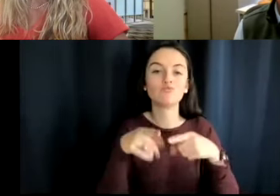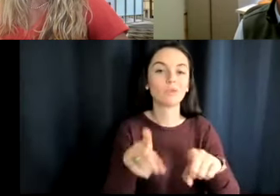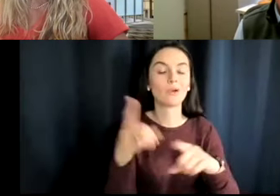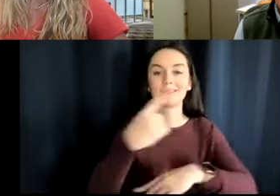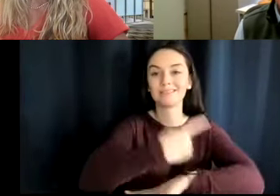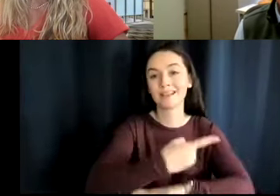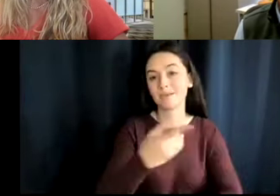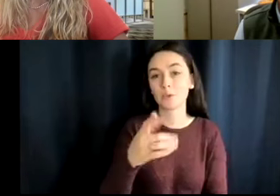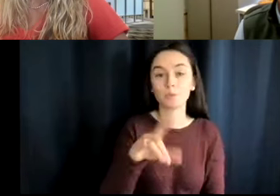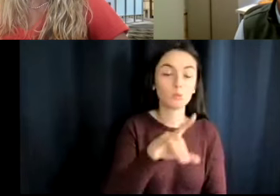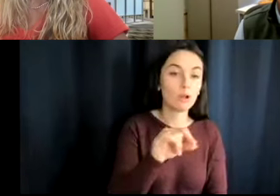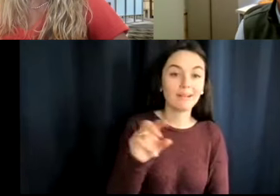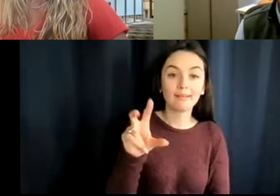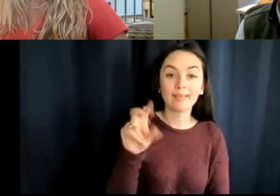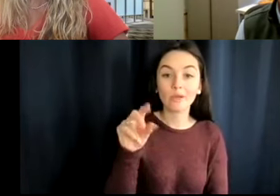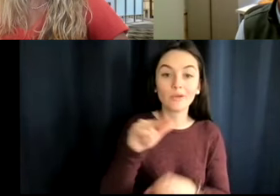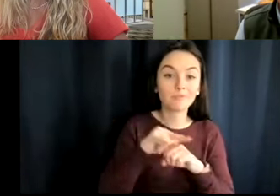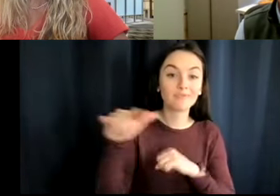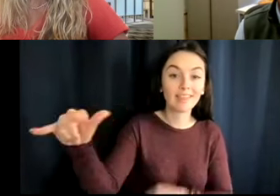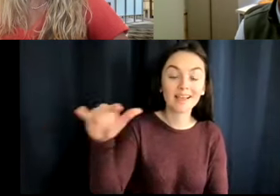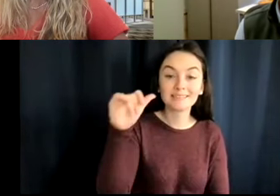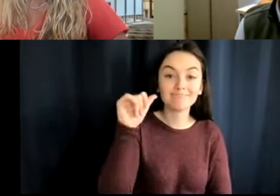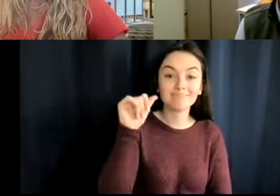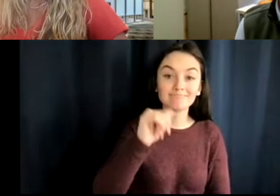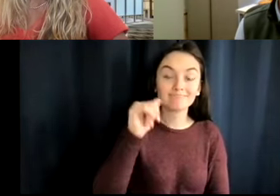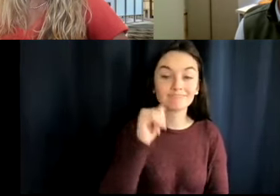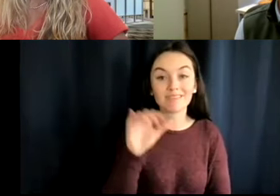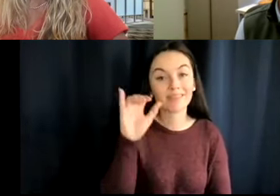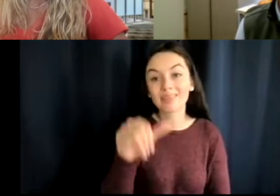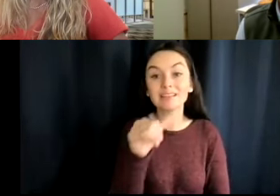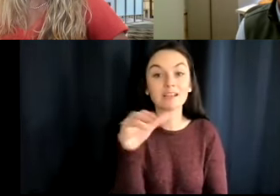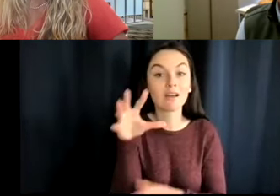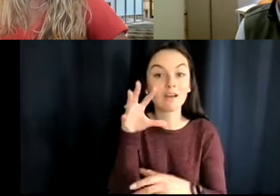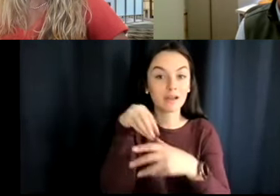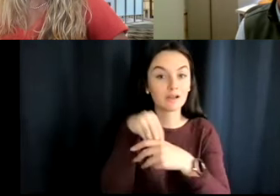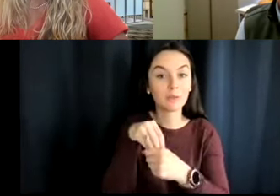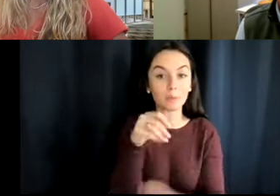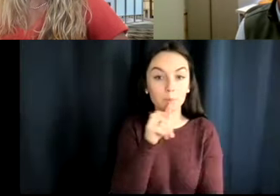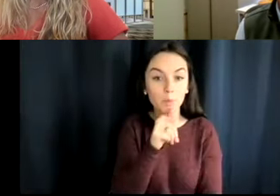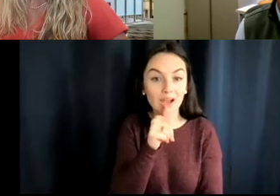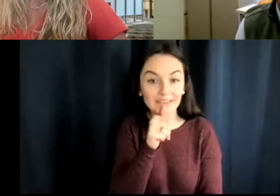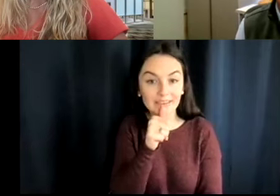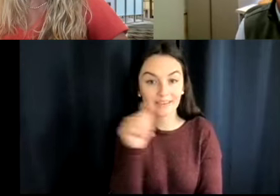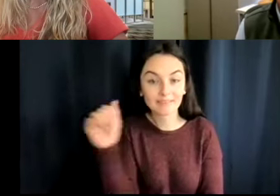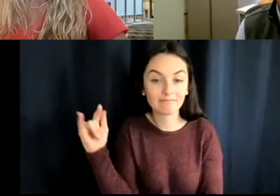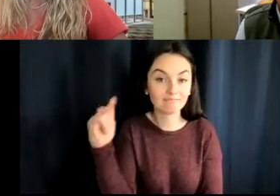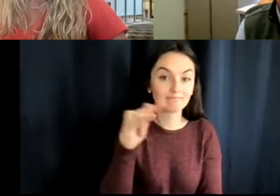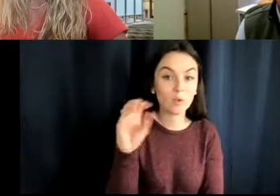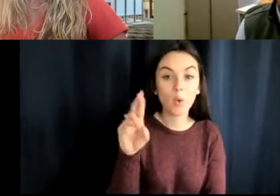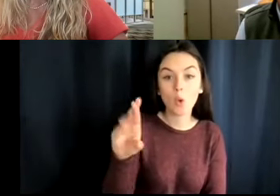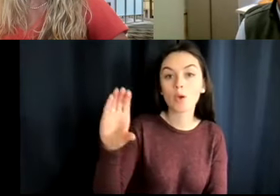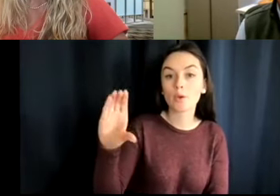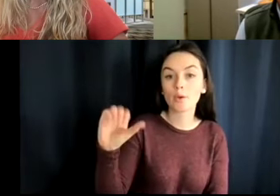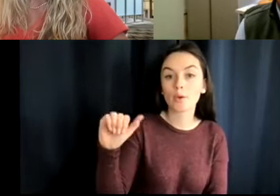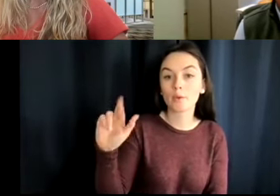flights a day on an average day. And that doesn't include like private aircraft or cargo aircraft.